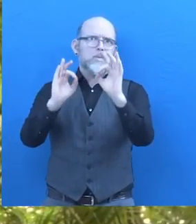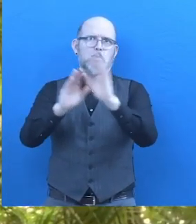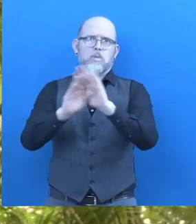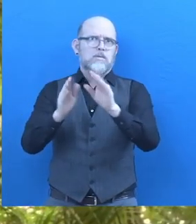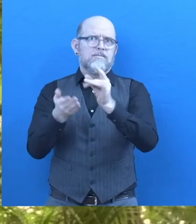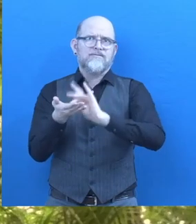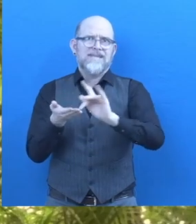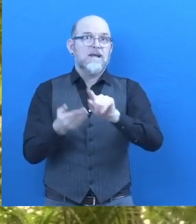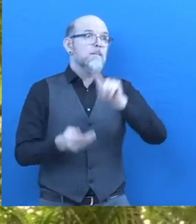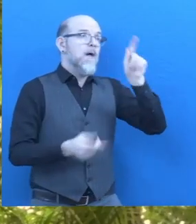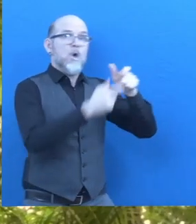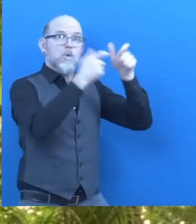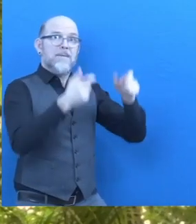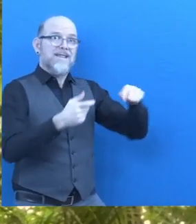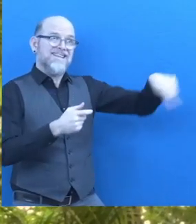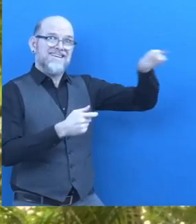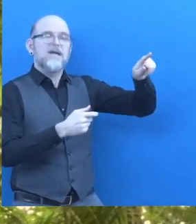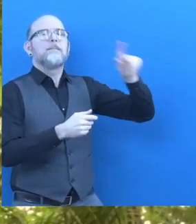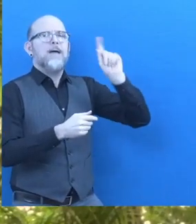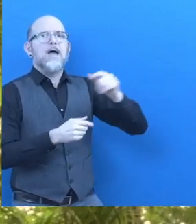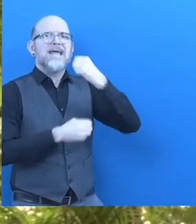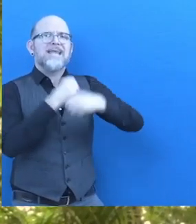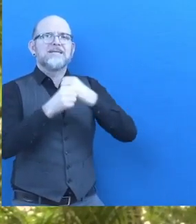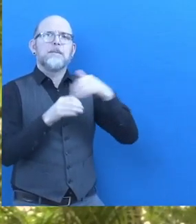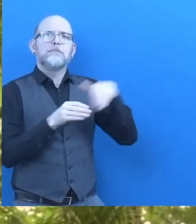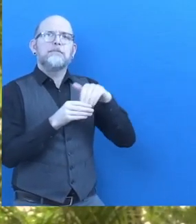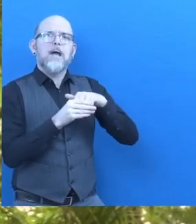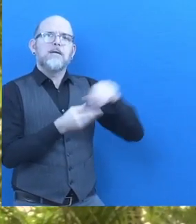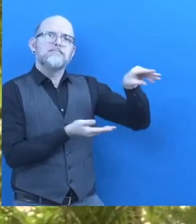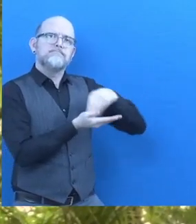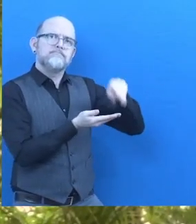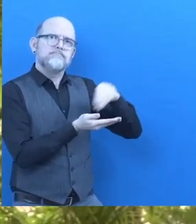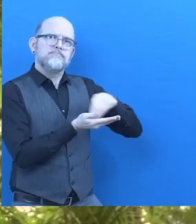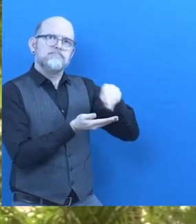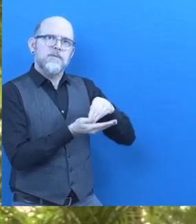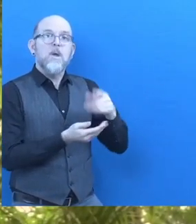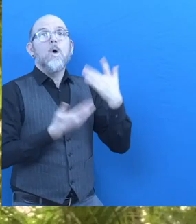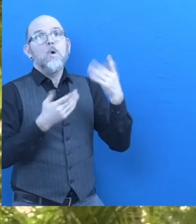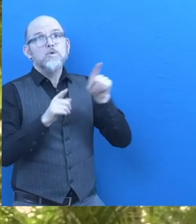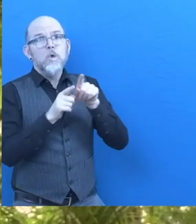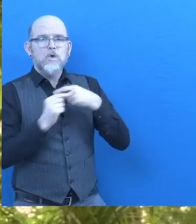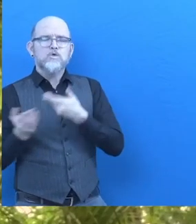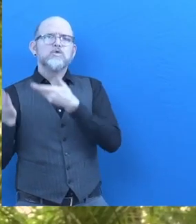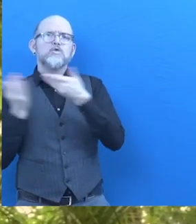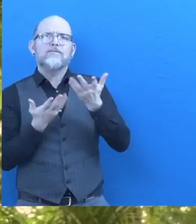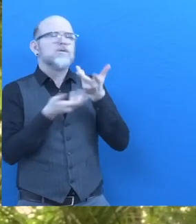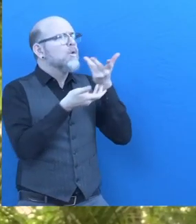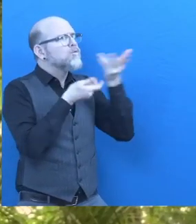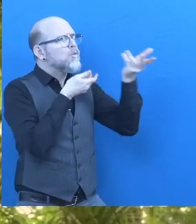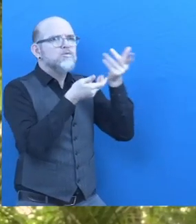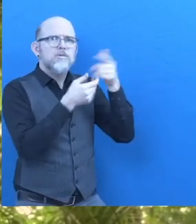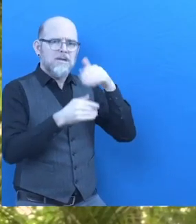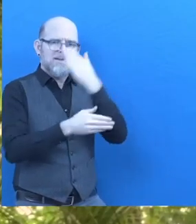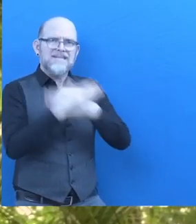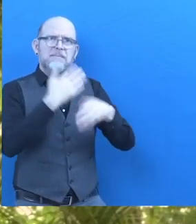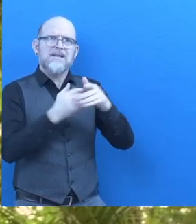via fee-based membership, charge to large companies. And we also create on-demand consulting services in order